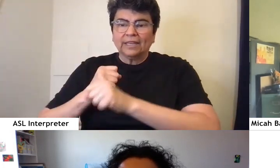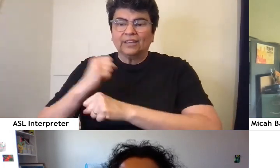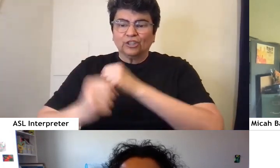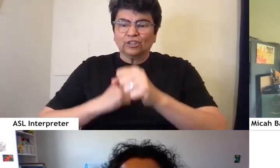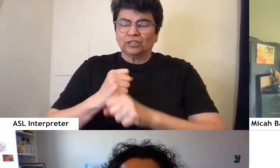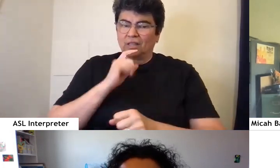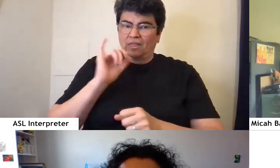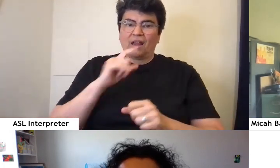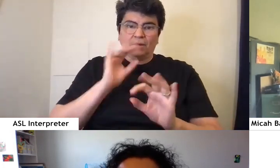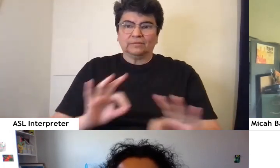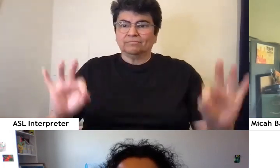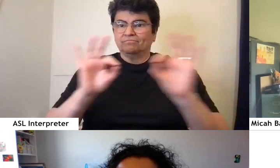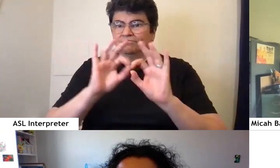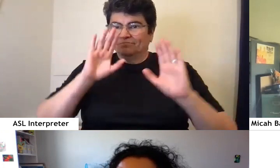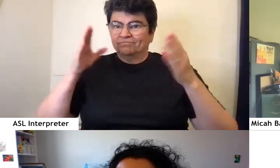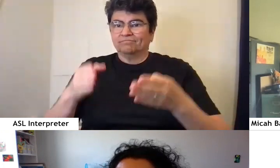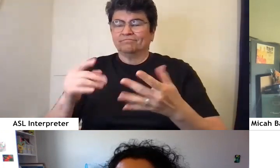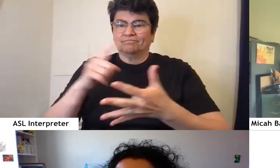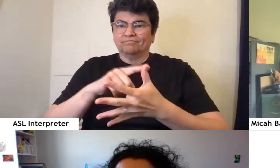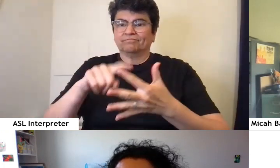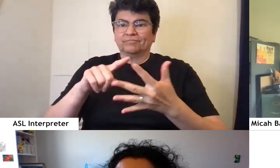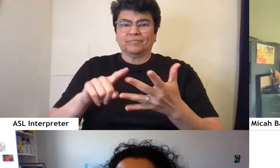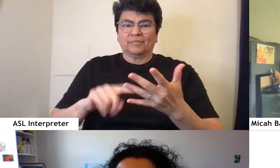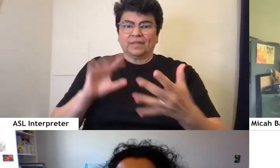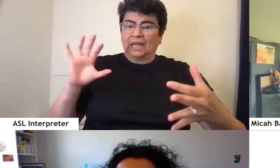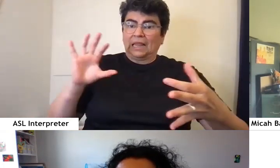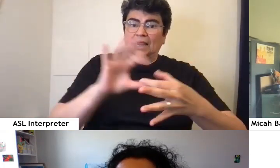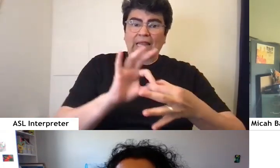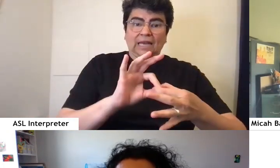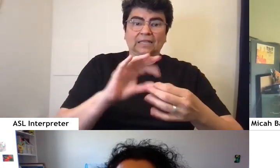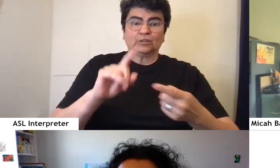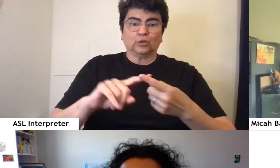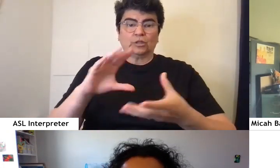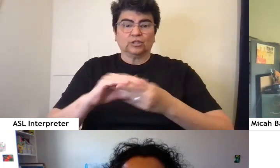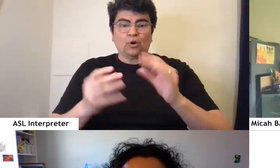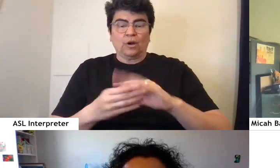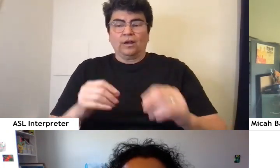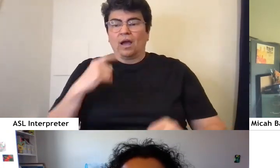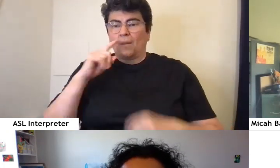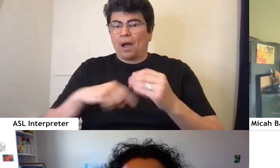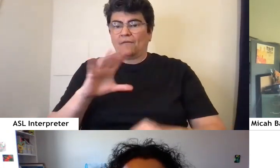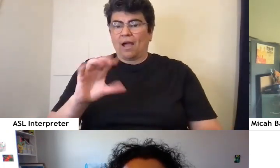and linking that to the story of the 504 sit-in.